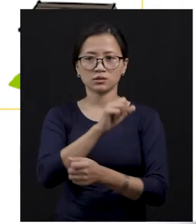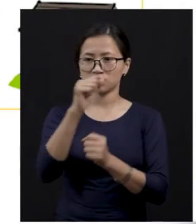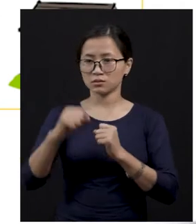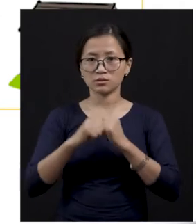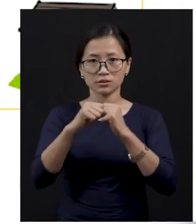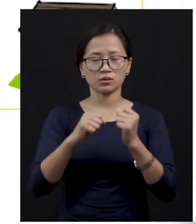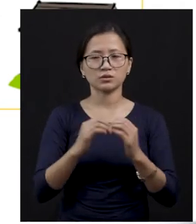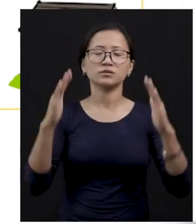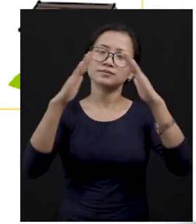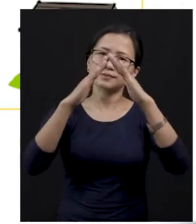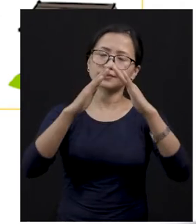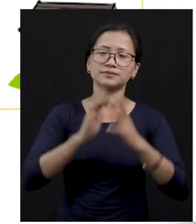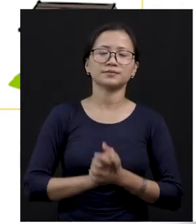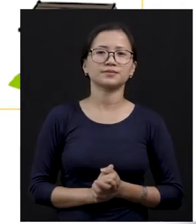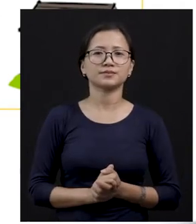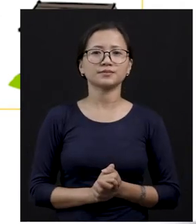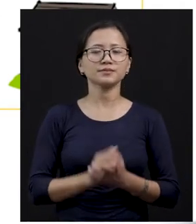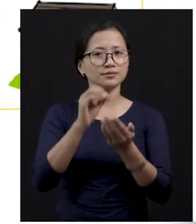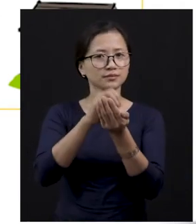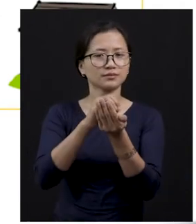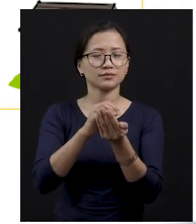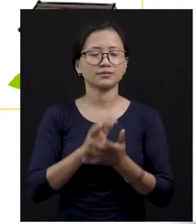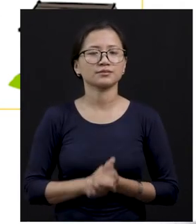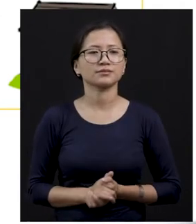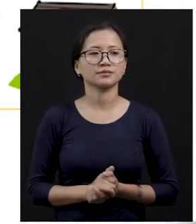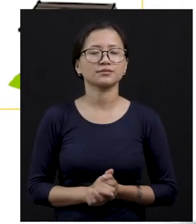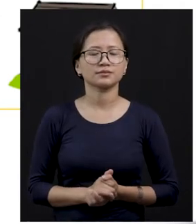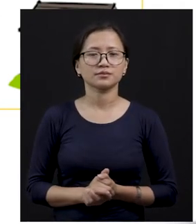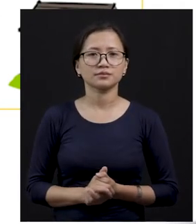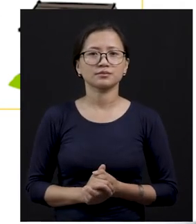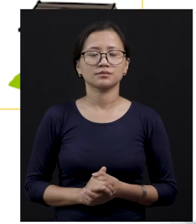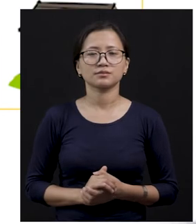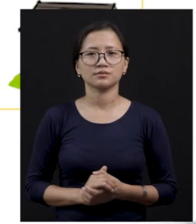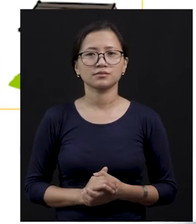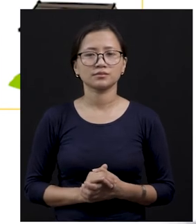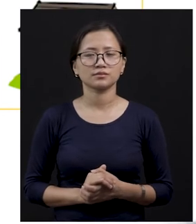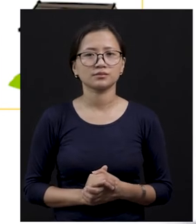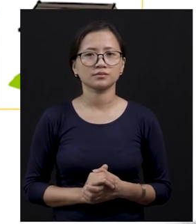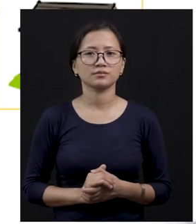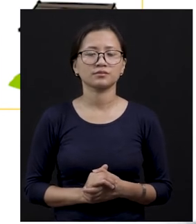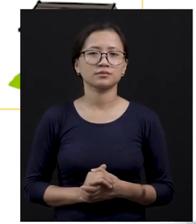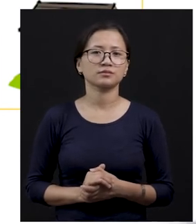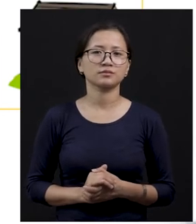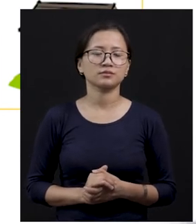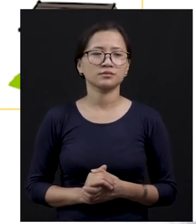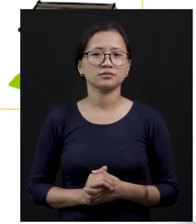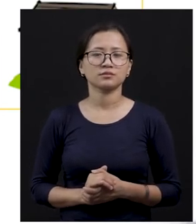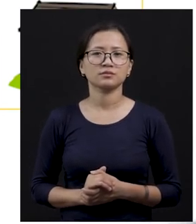So, horse are kept in a shelter called stable, okay?